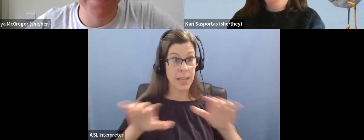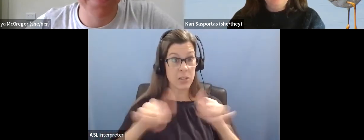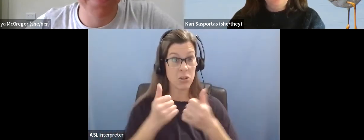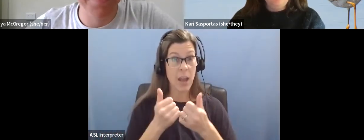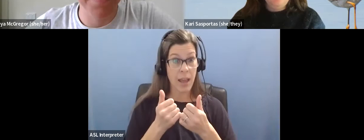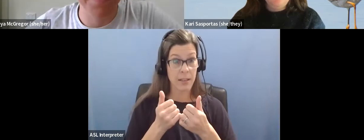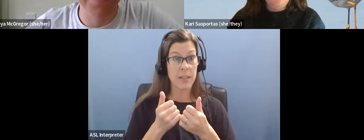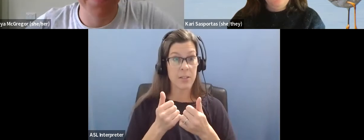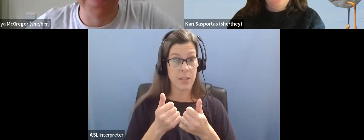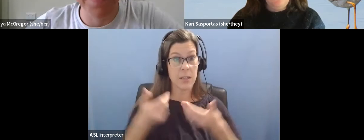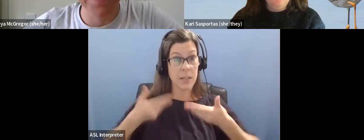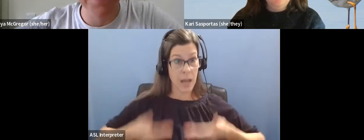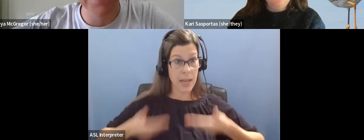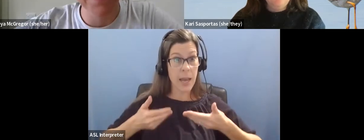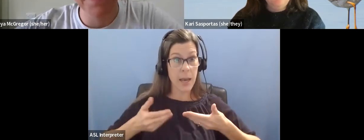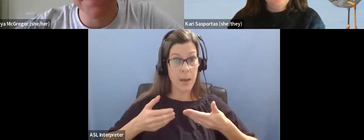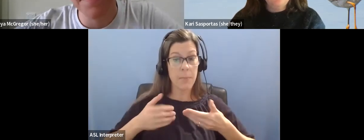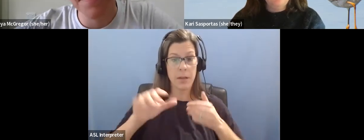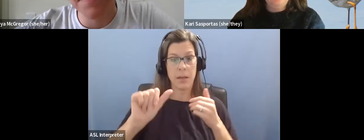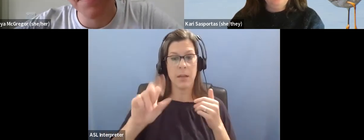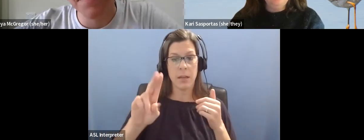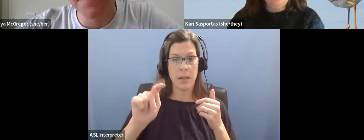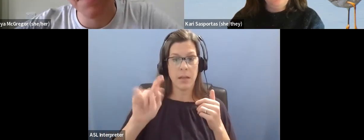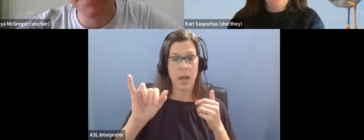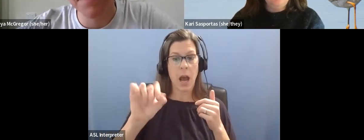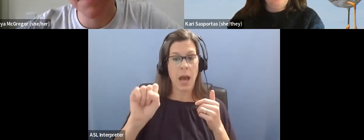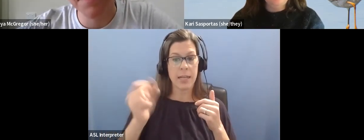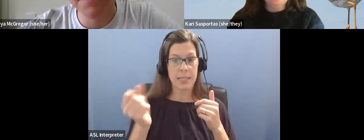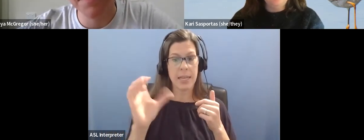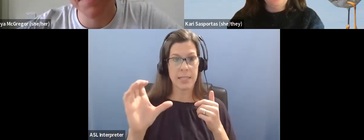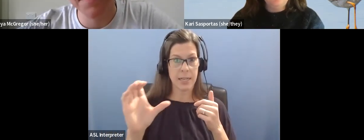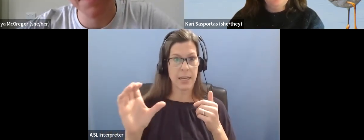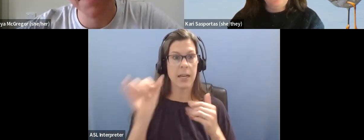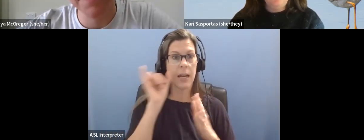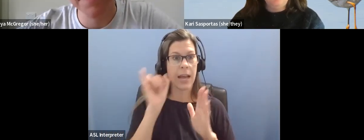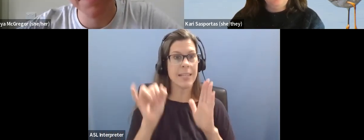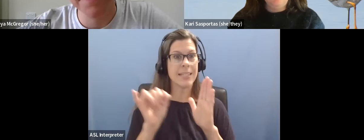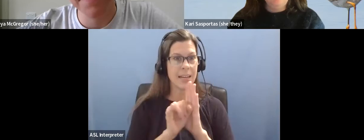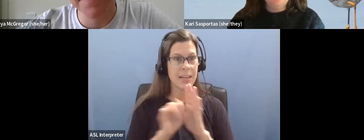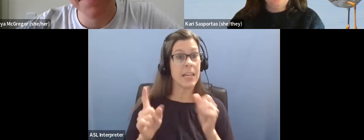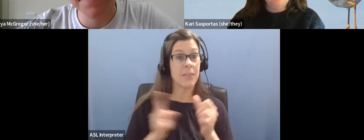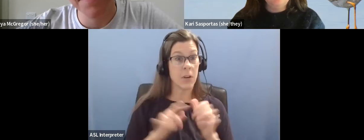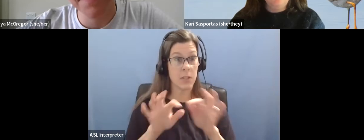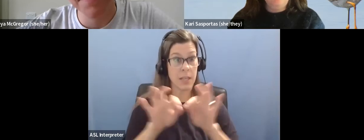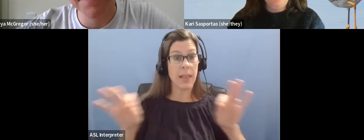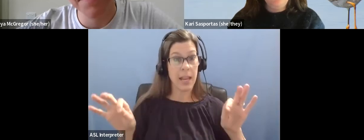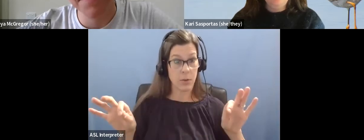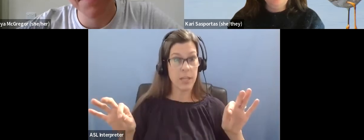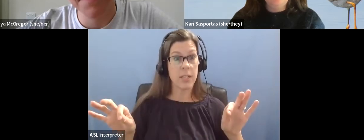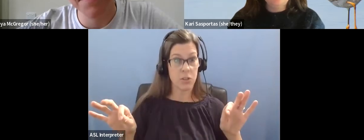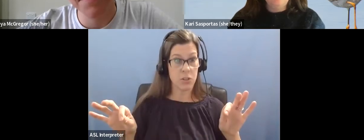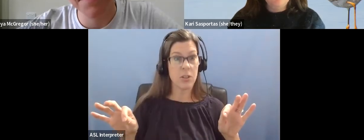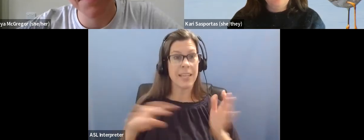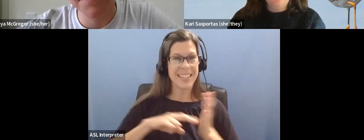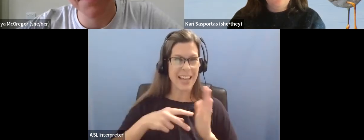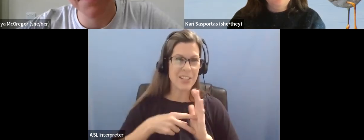I'm autistic and I intentionally use identity first language, which is when